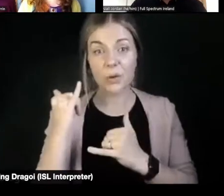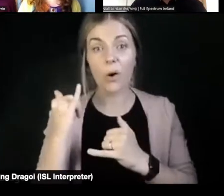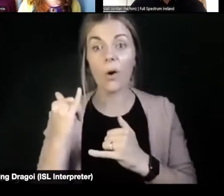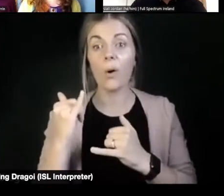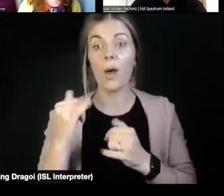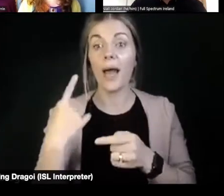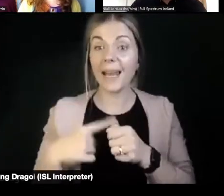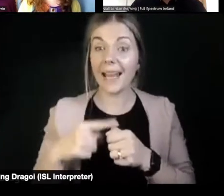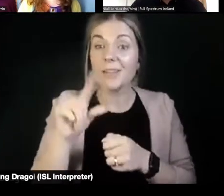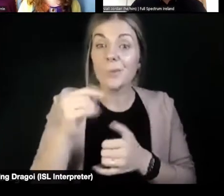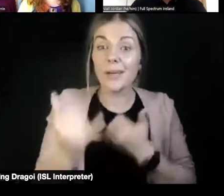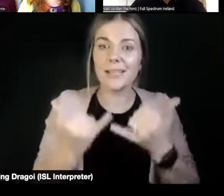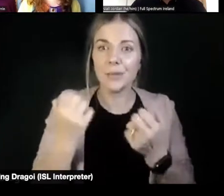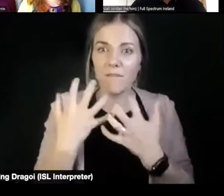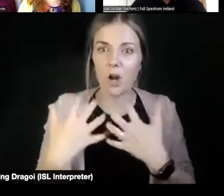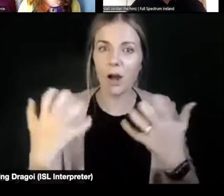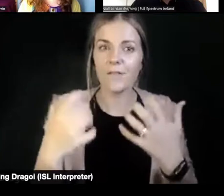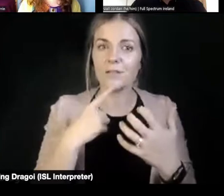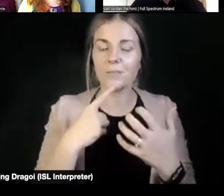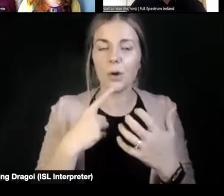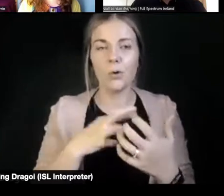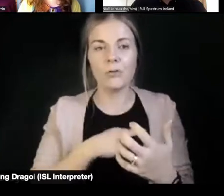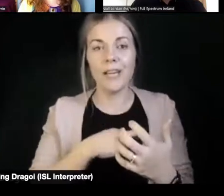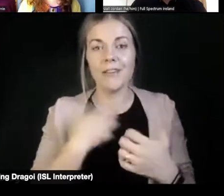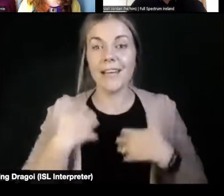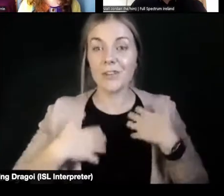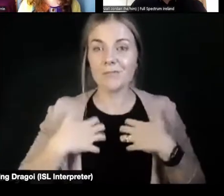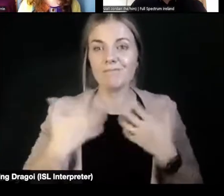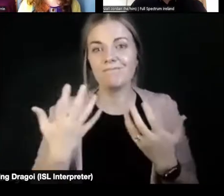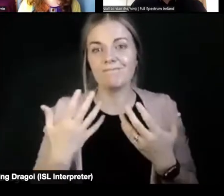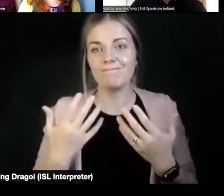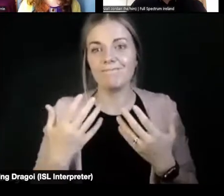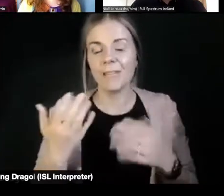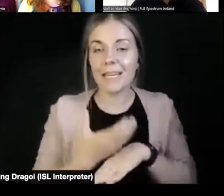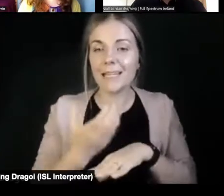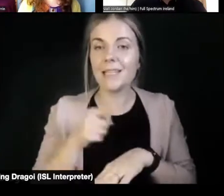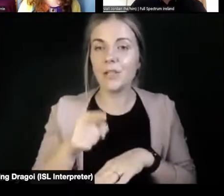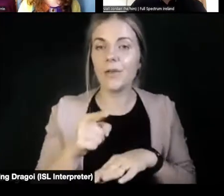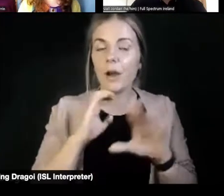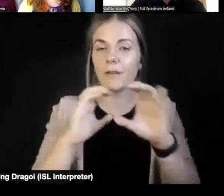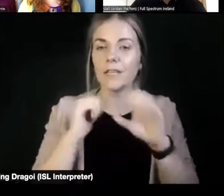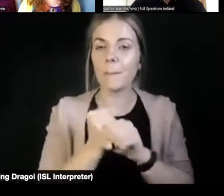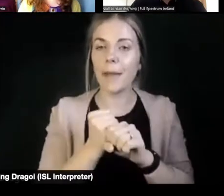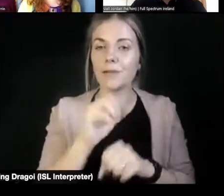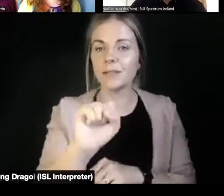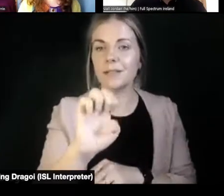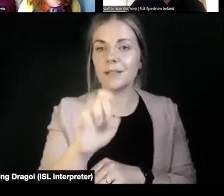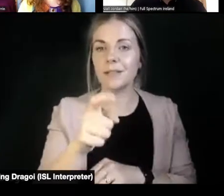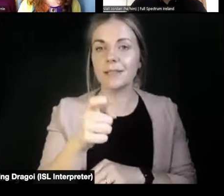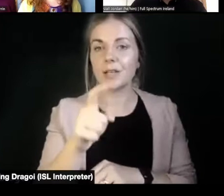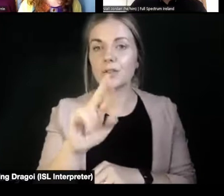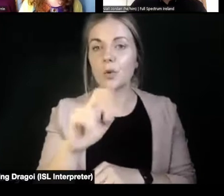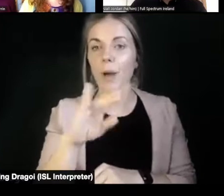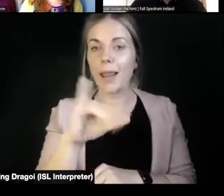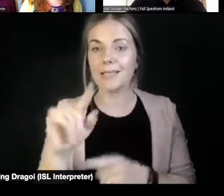20 years ago. So we're really liking the conversation around sexuality and positivity. And we're also looking at